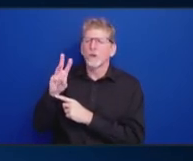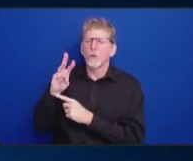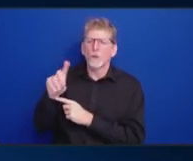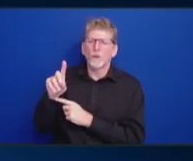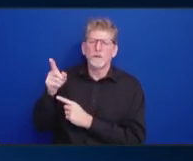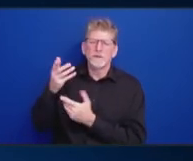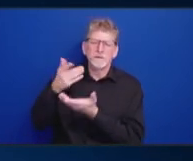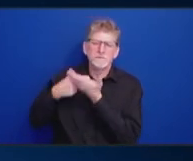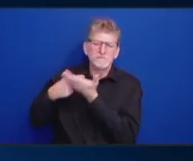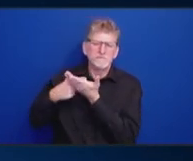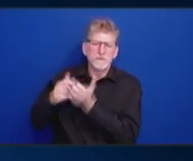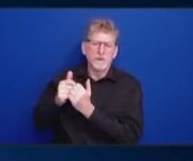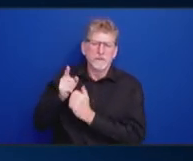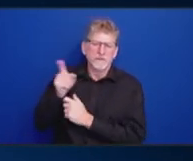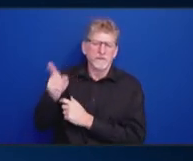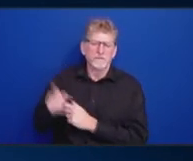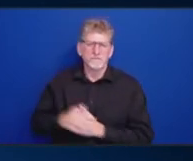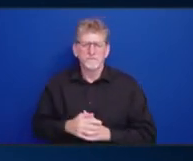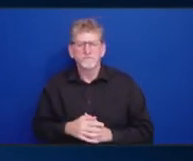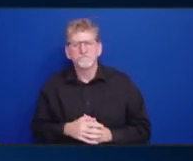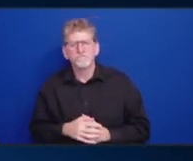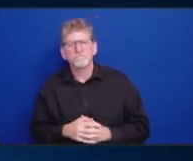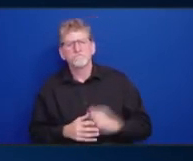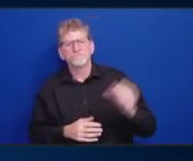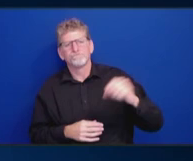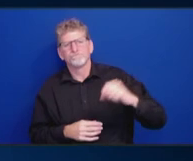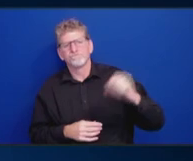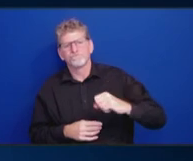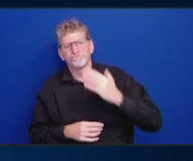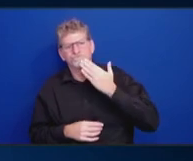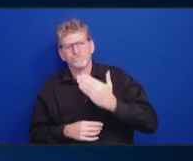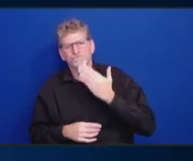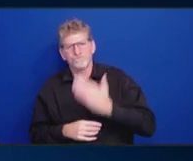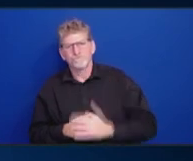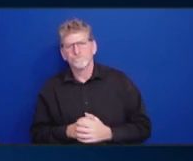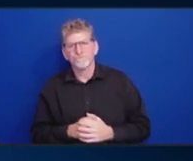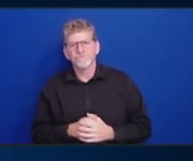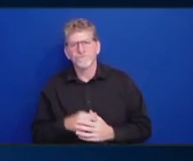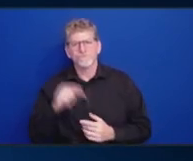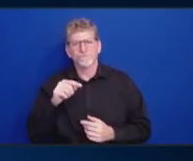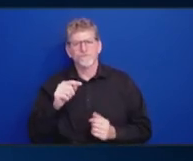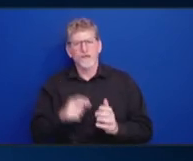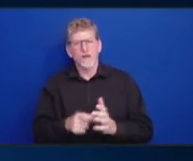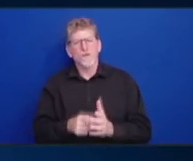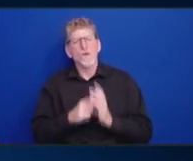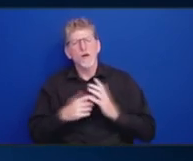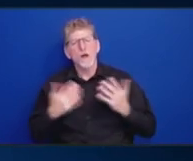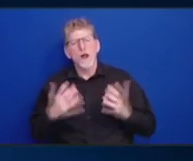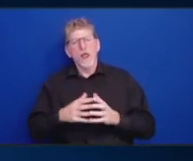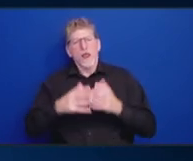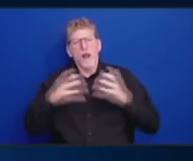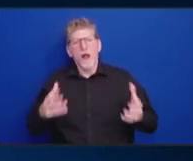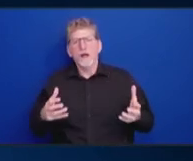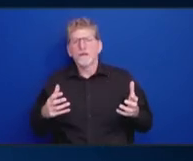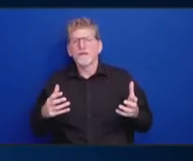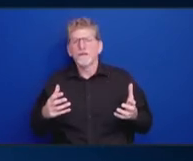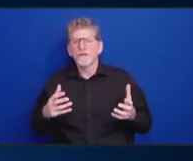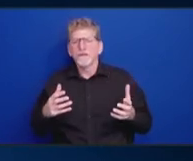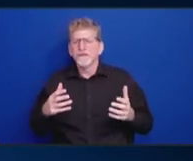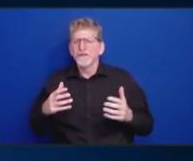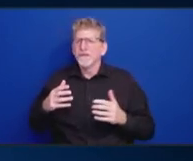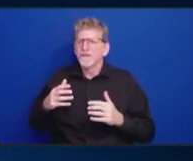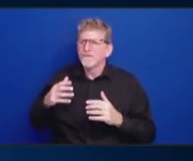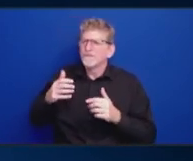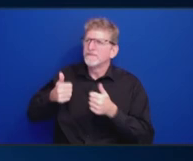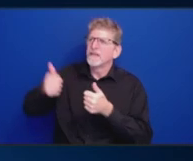obviously, this calls for great executive decision making on your part. Maybe you want to add some people